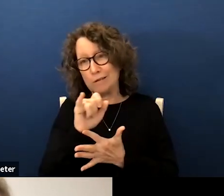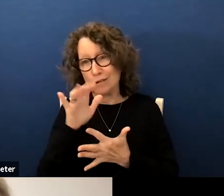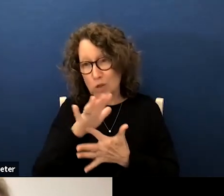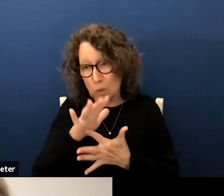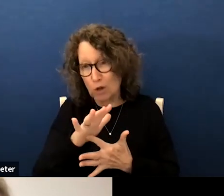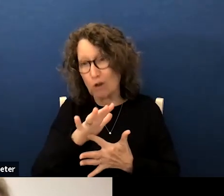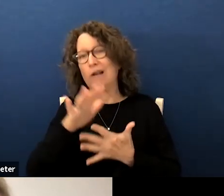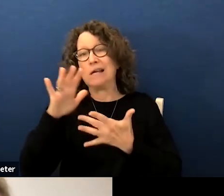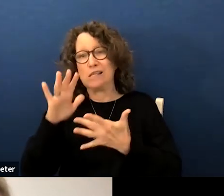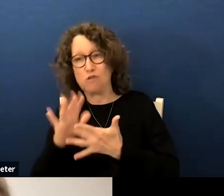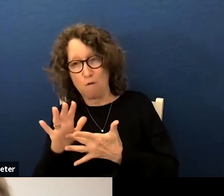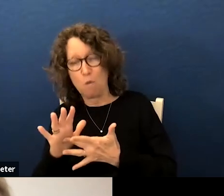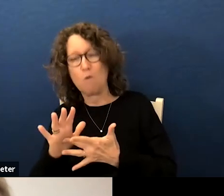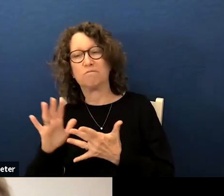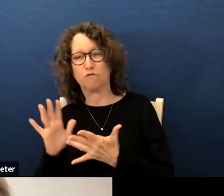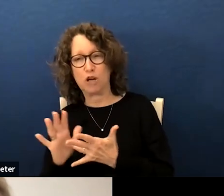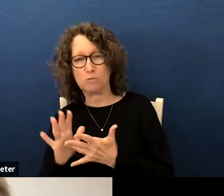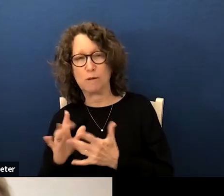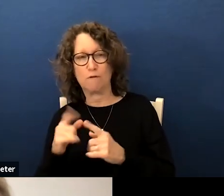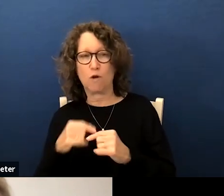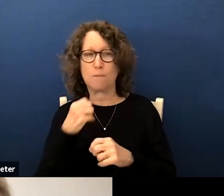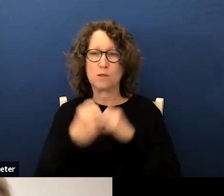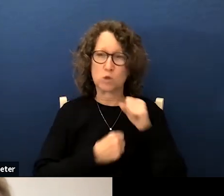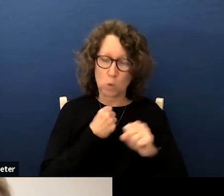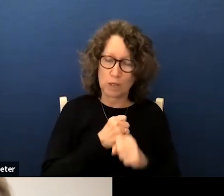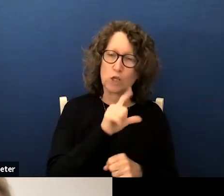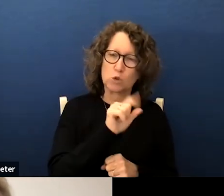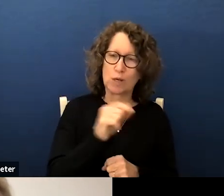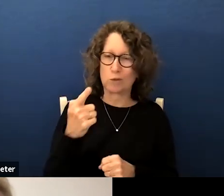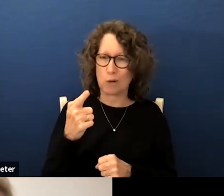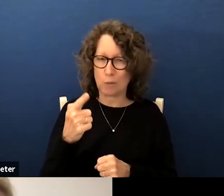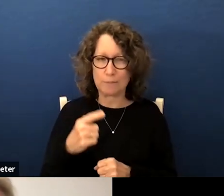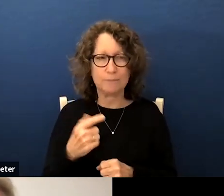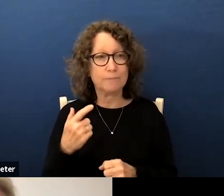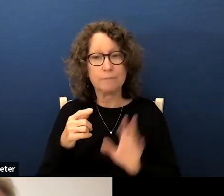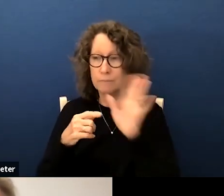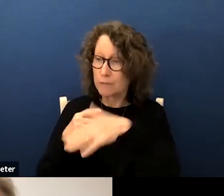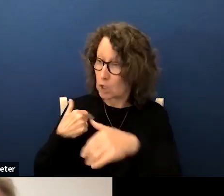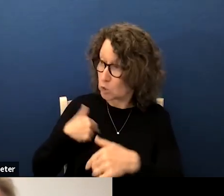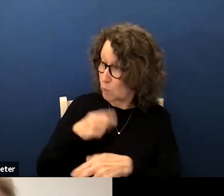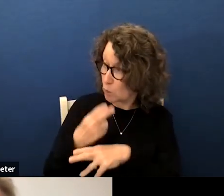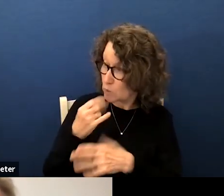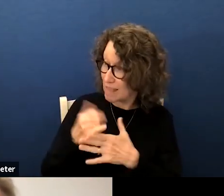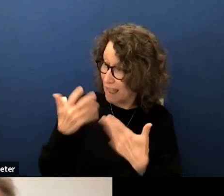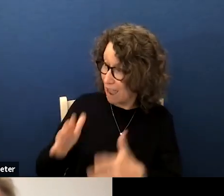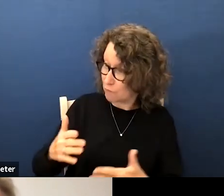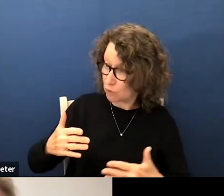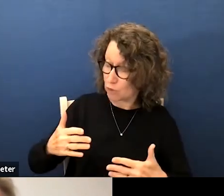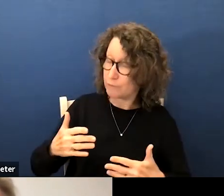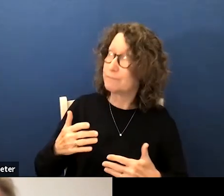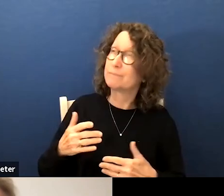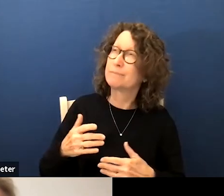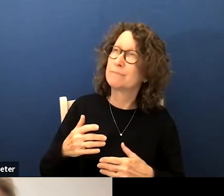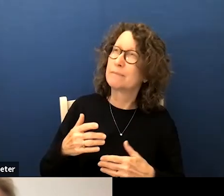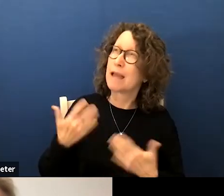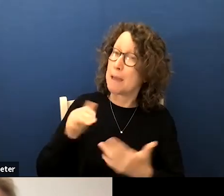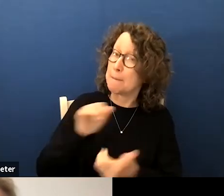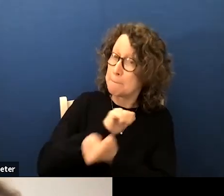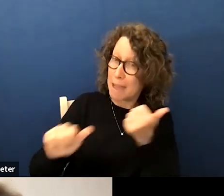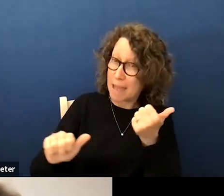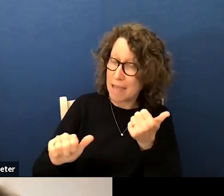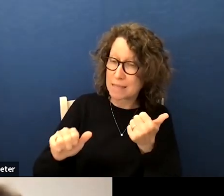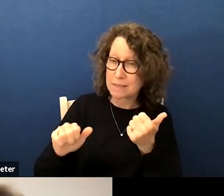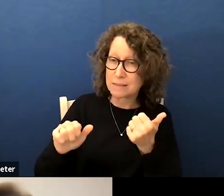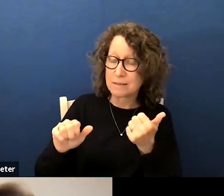sophomores and freshmen from school year 2021 and do we use that as after they haven't had or they passed the the